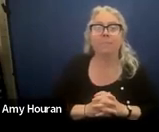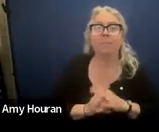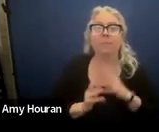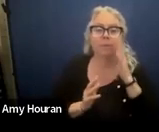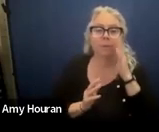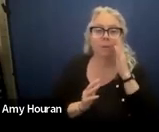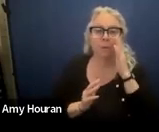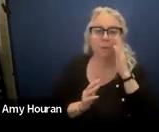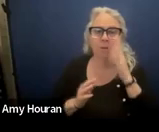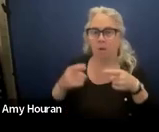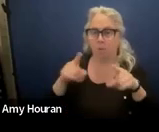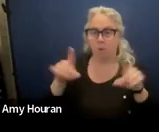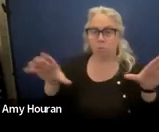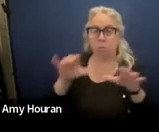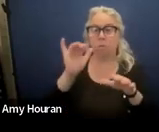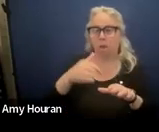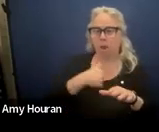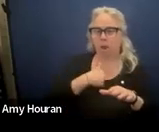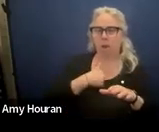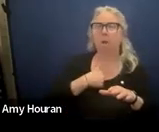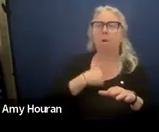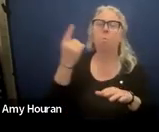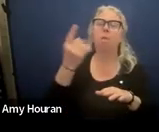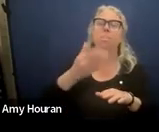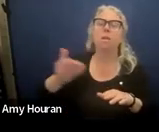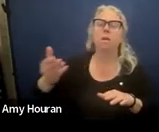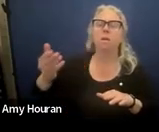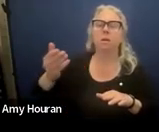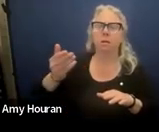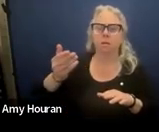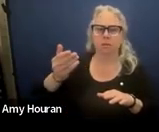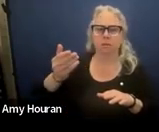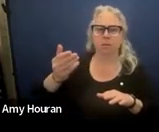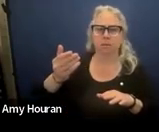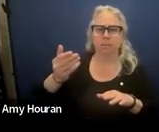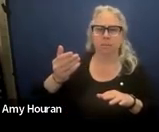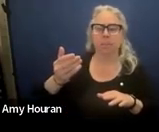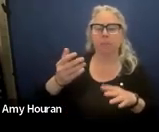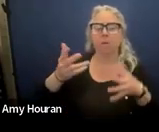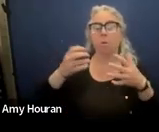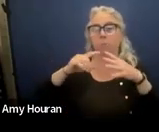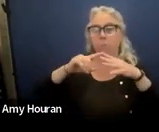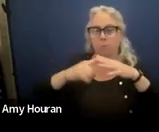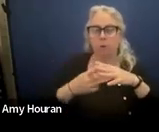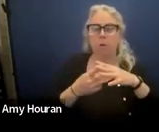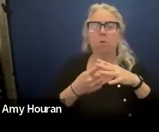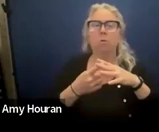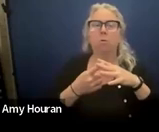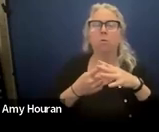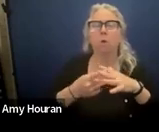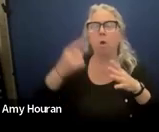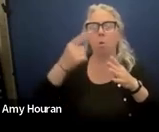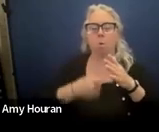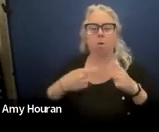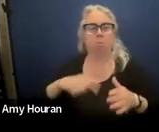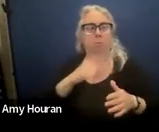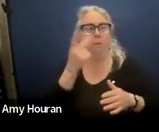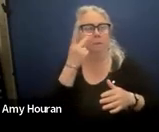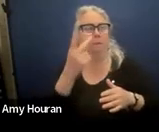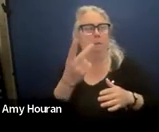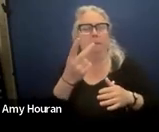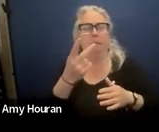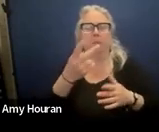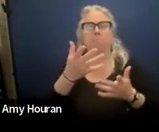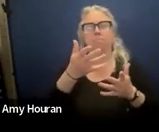while you're doing that um one of the things we um like to start off with is kind of what we see in the field